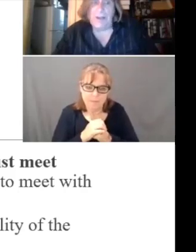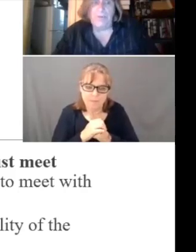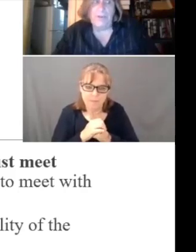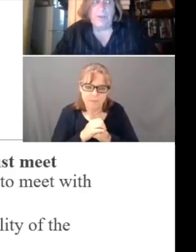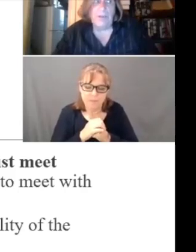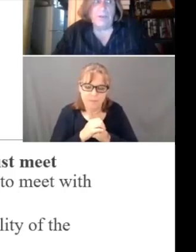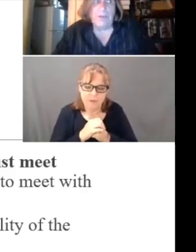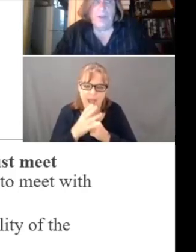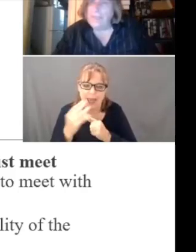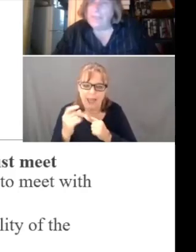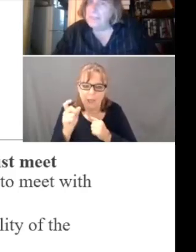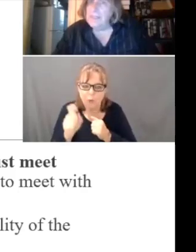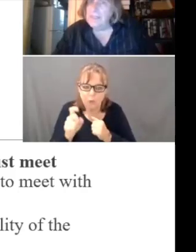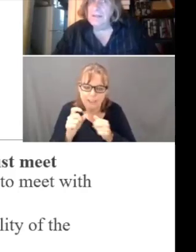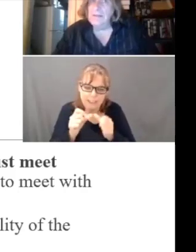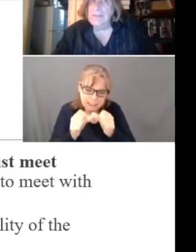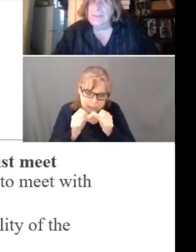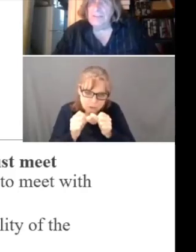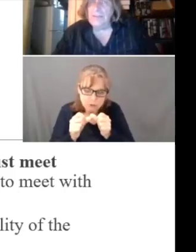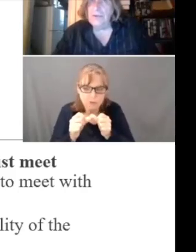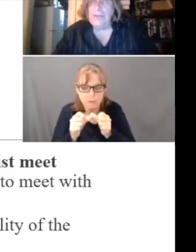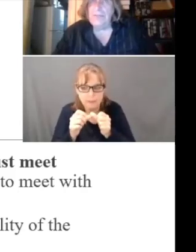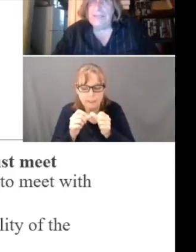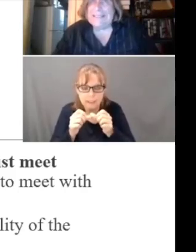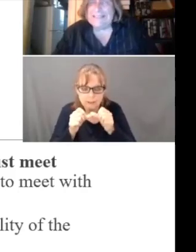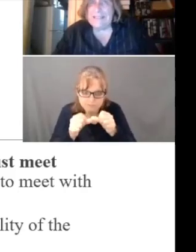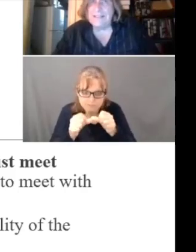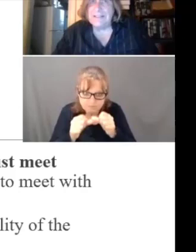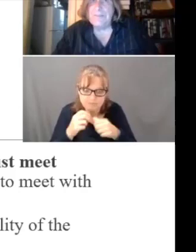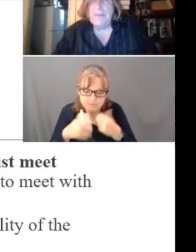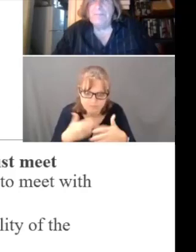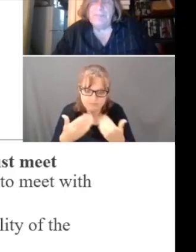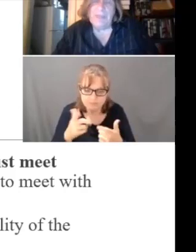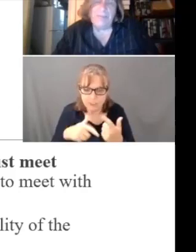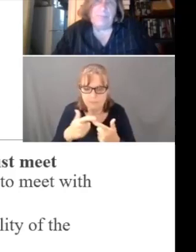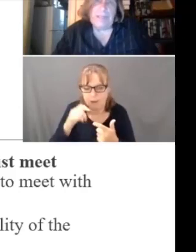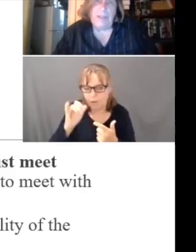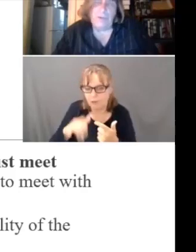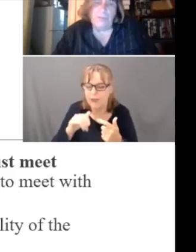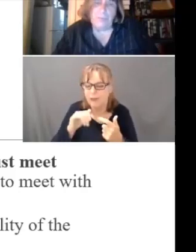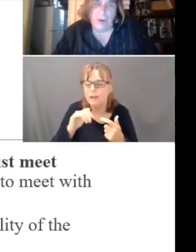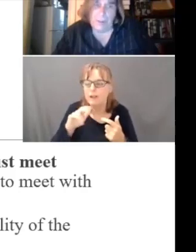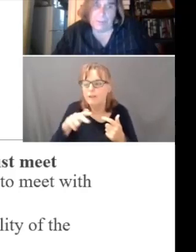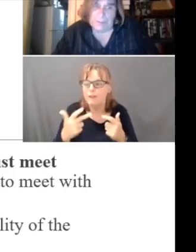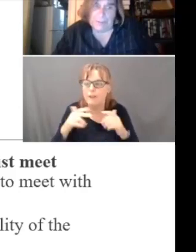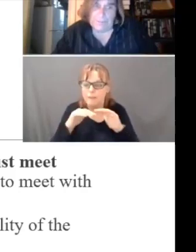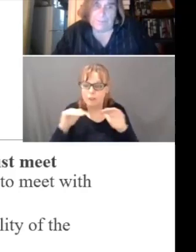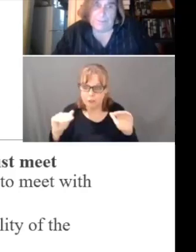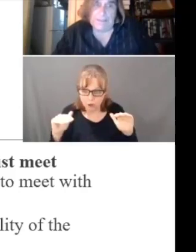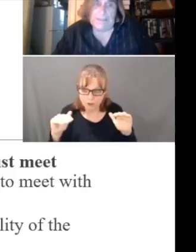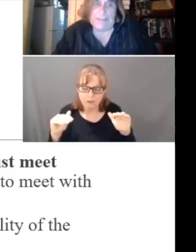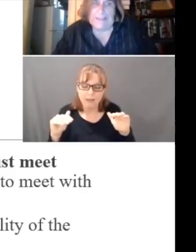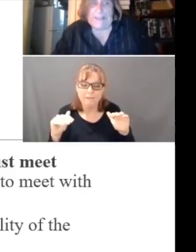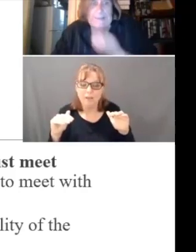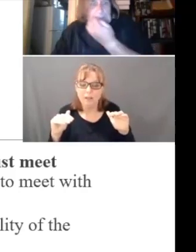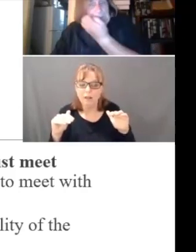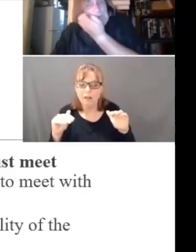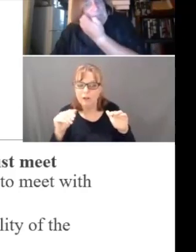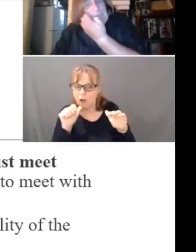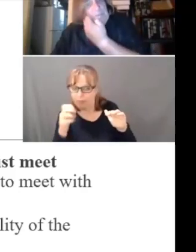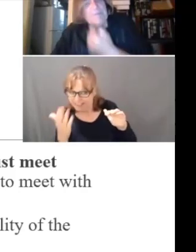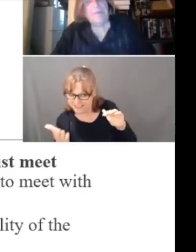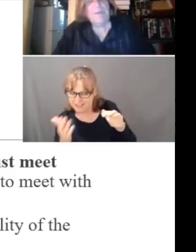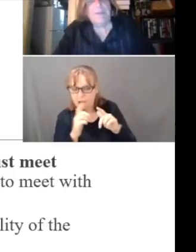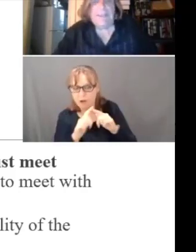about not that the, that this third level exists, but that it's being used properly. Um,